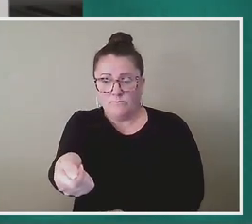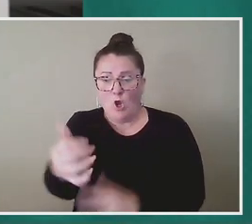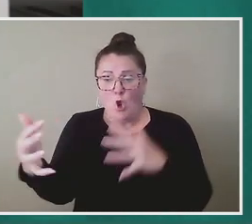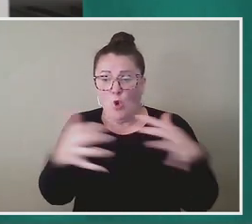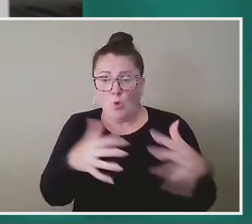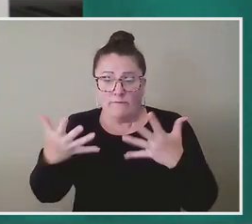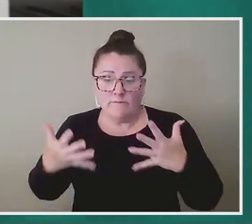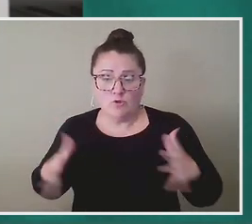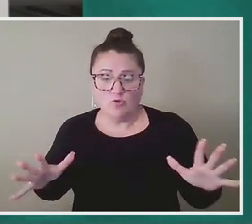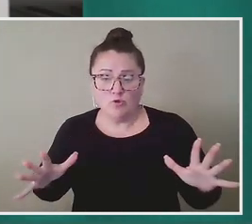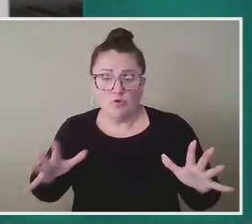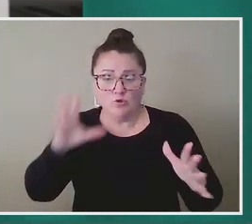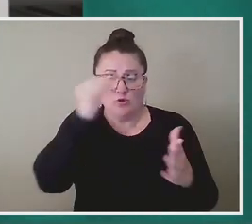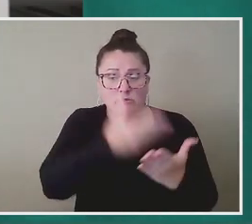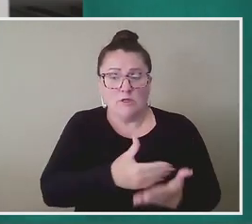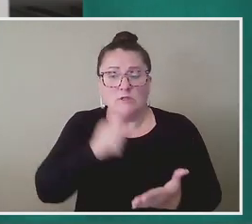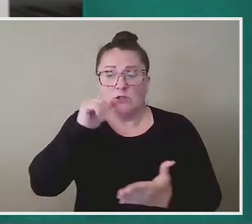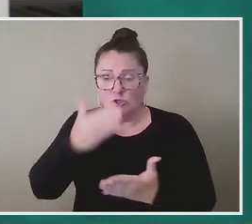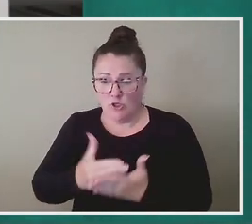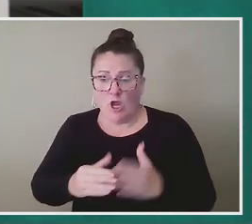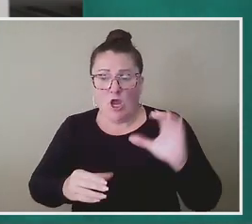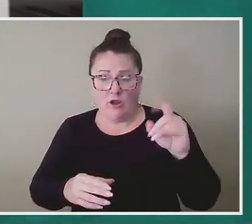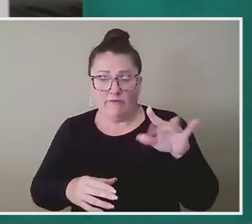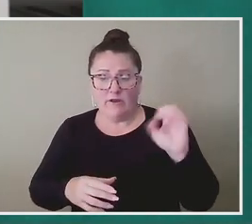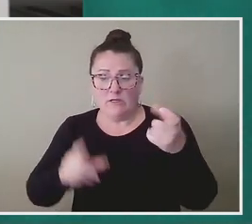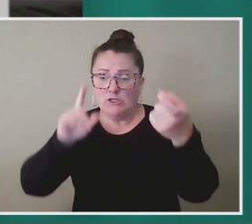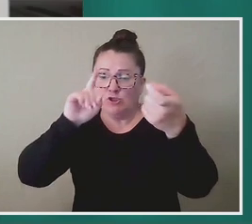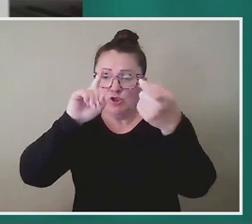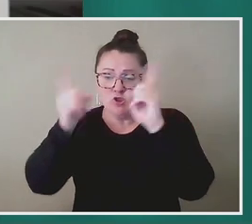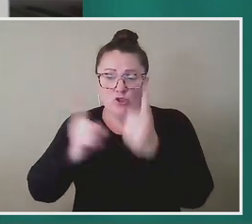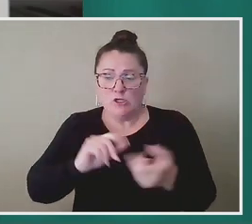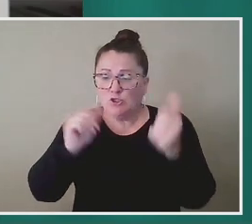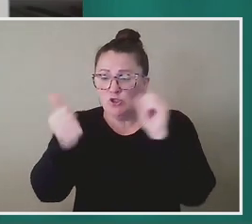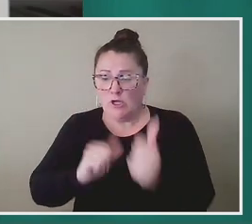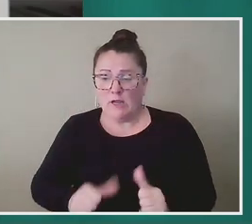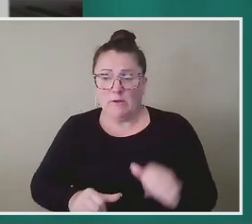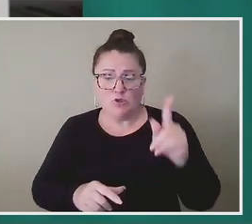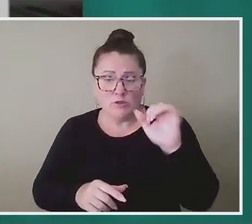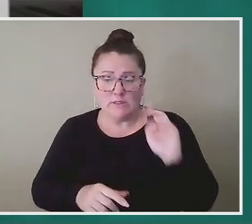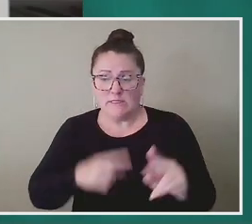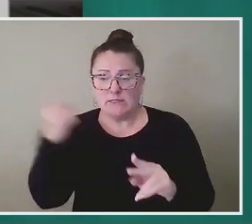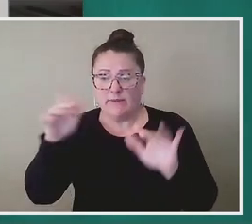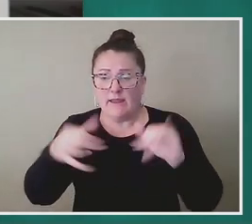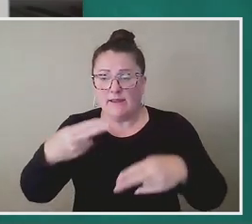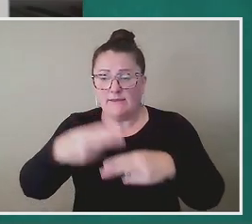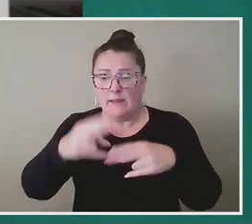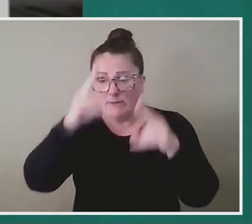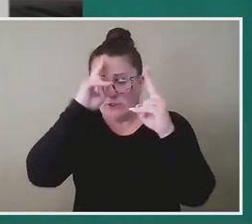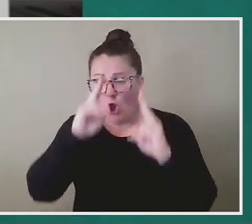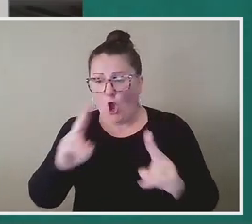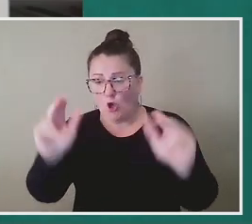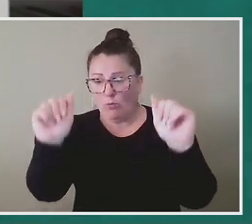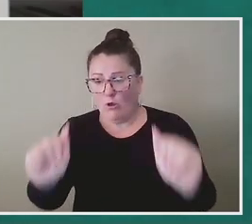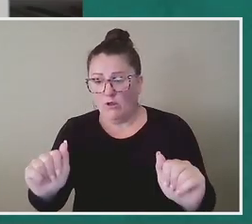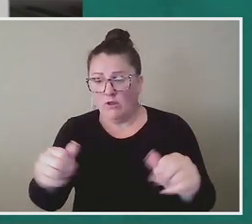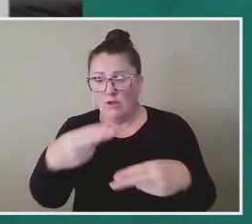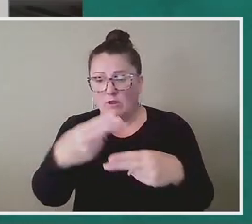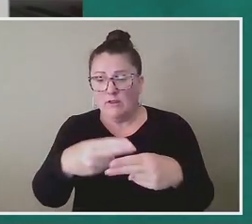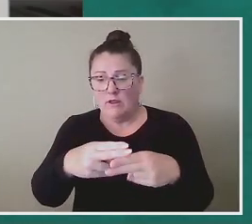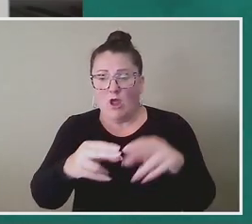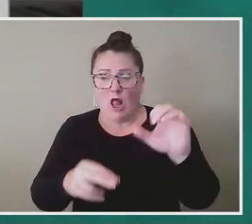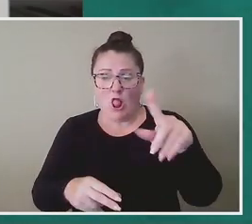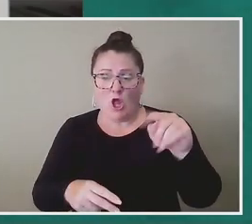the sons and daughters of the Confederacy reshaped the contours of treason into something they could name as honorable. They called it the lost cause